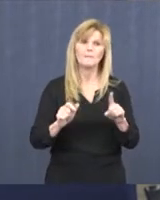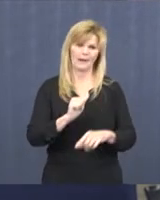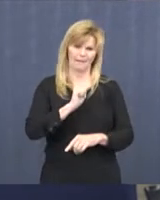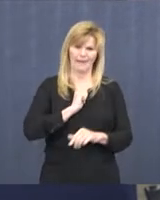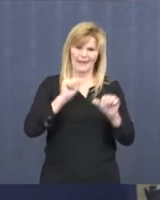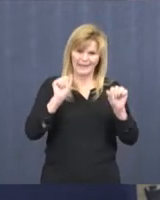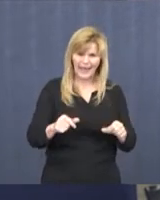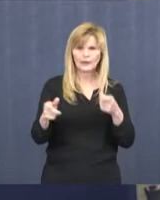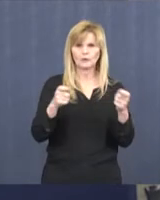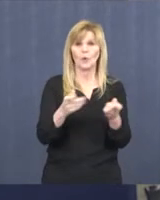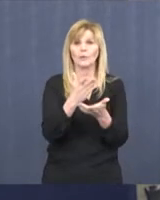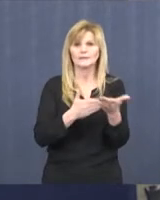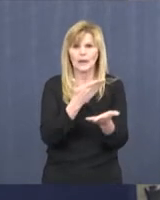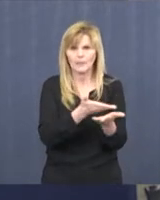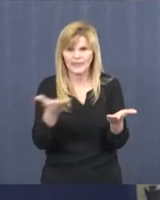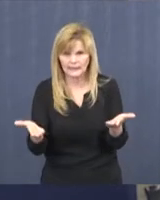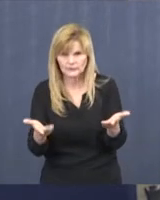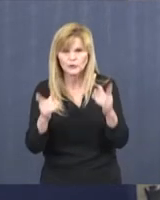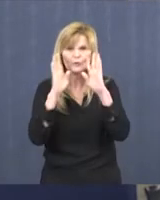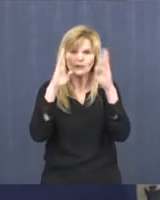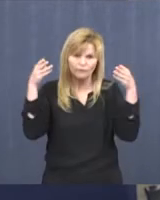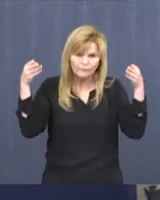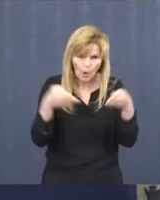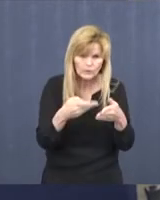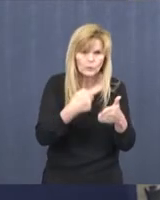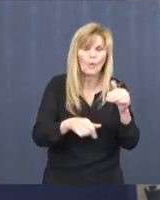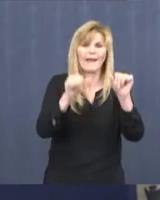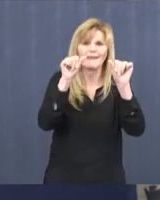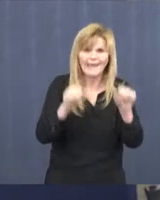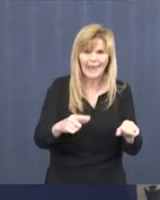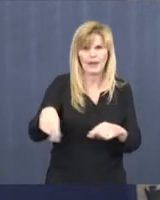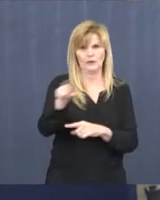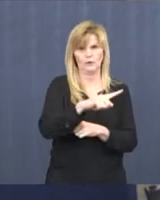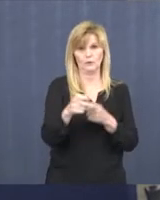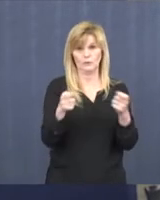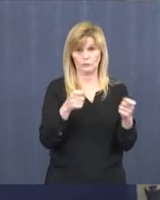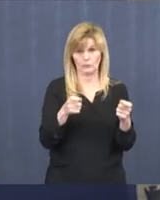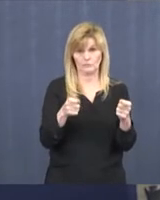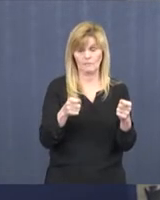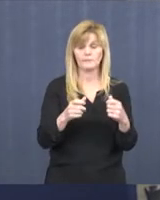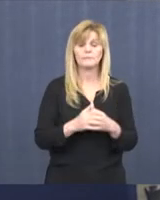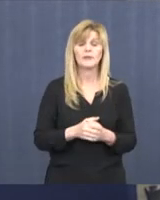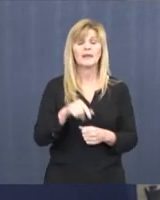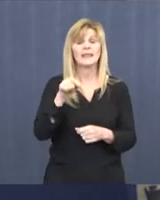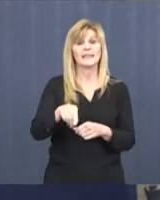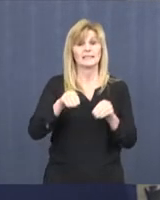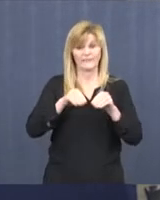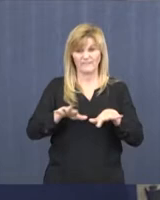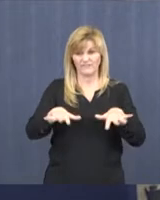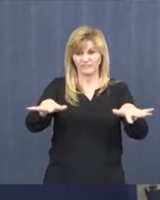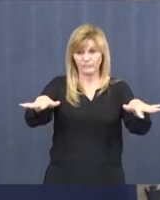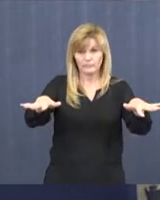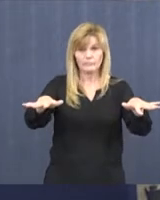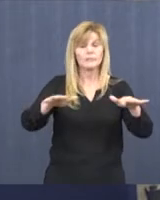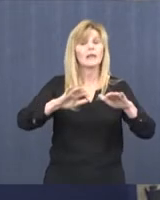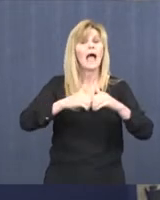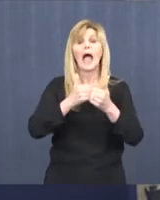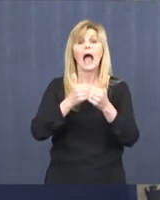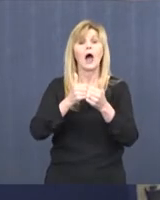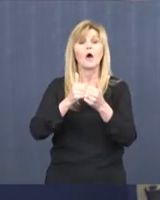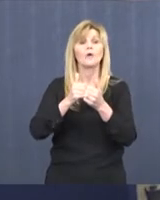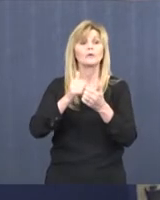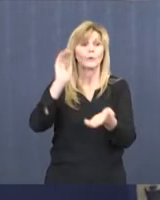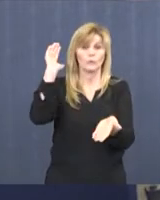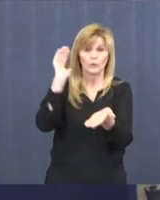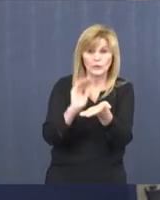control of, and that's what we need to focus our efforts on. The only way that we can slow this virus spread and to flatten that curve